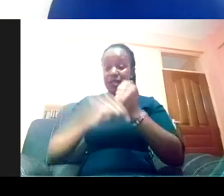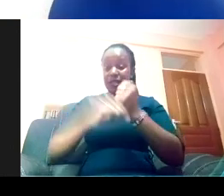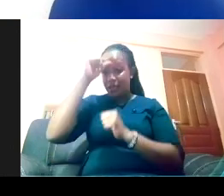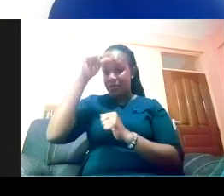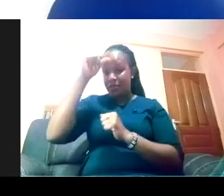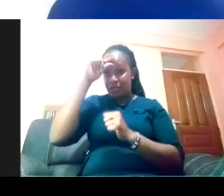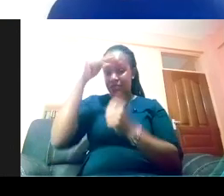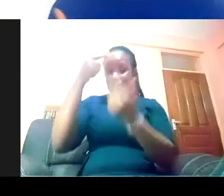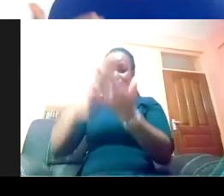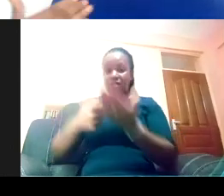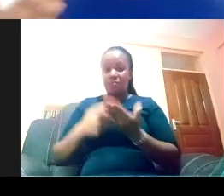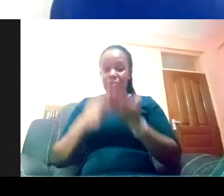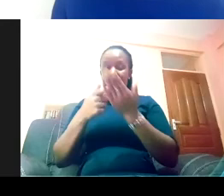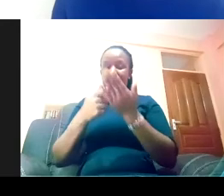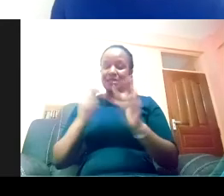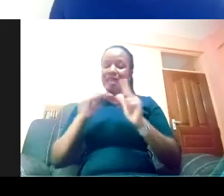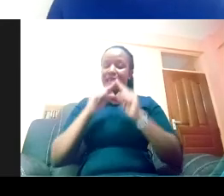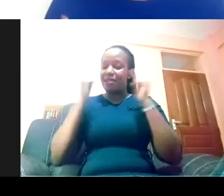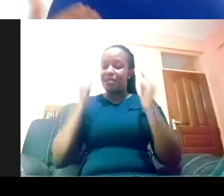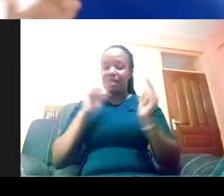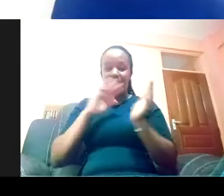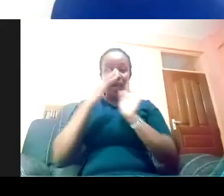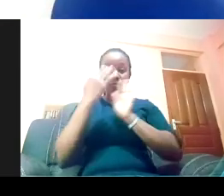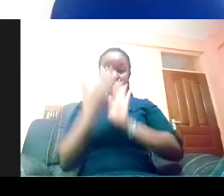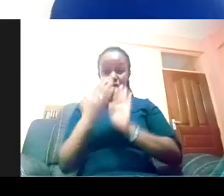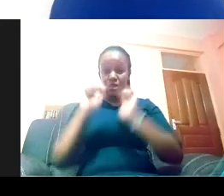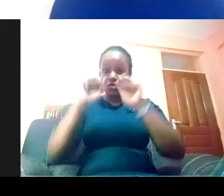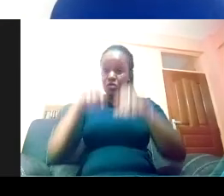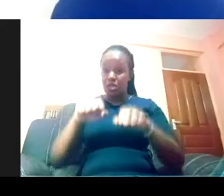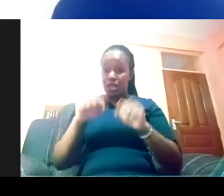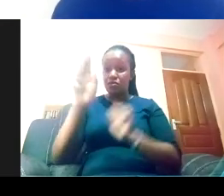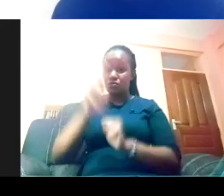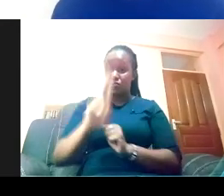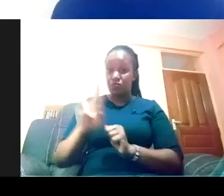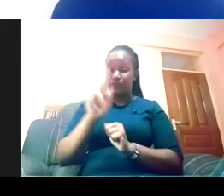really great approach. And you can be vocal with your position on that.